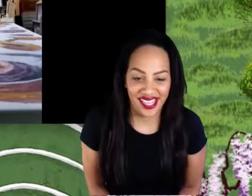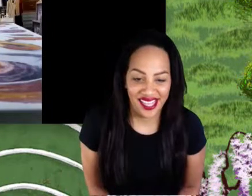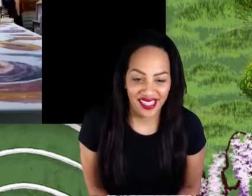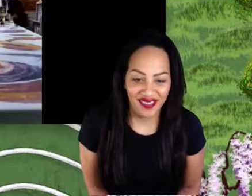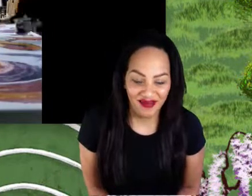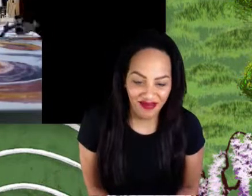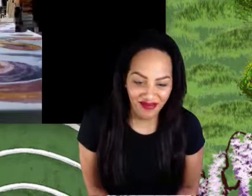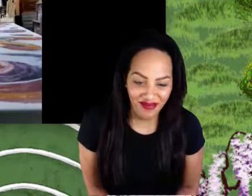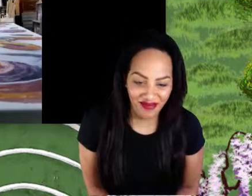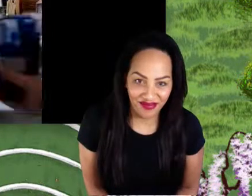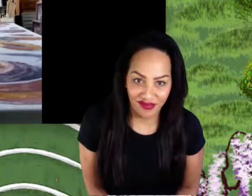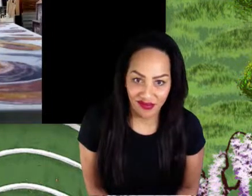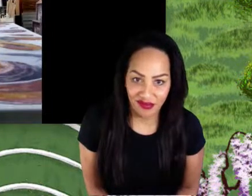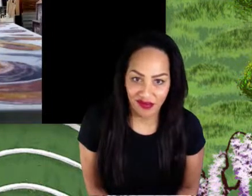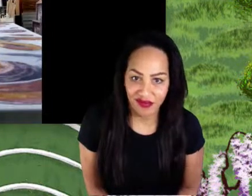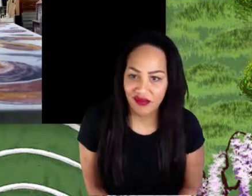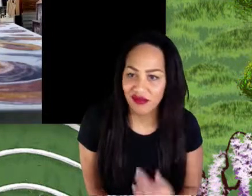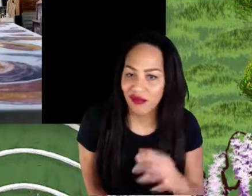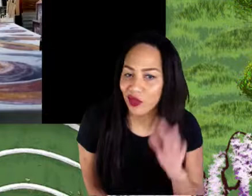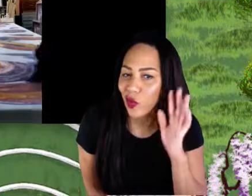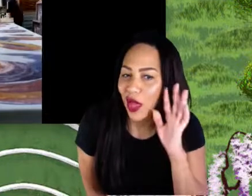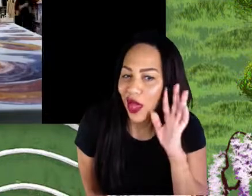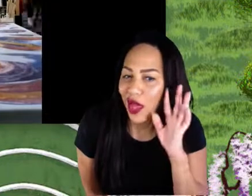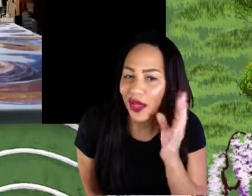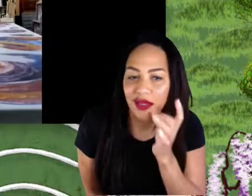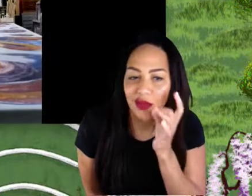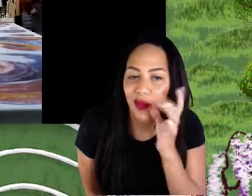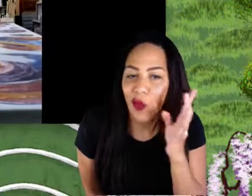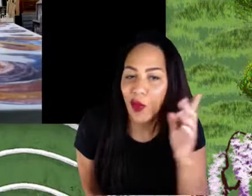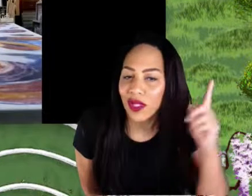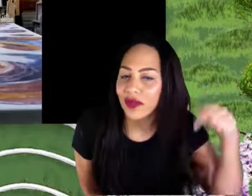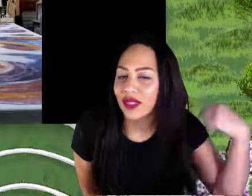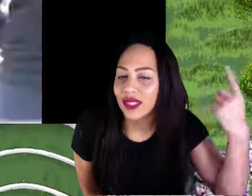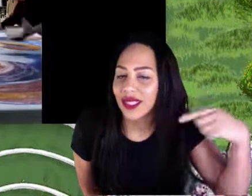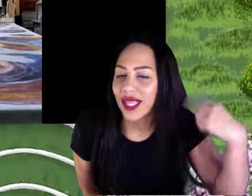You can also hear some wonderful sounds of nature in this area.